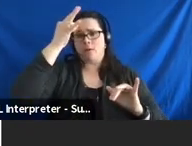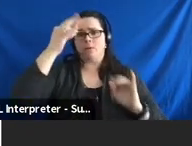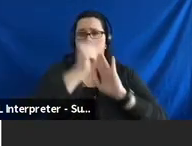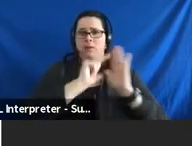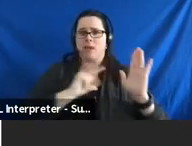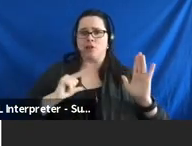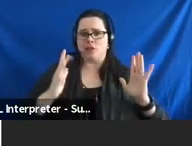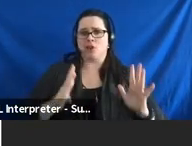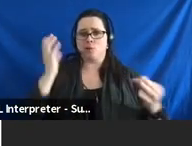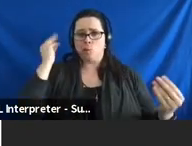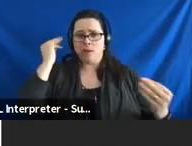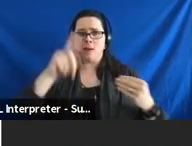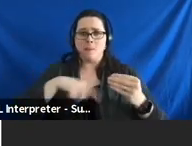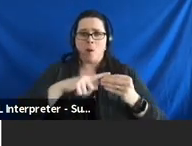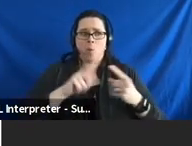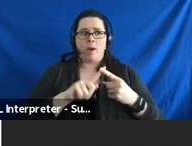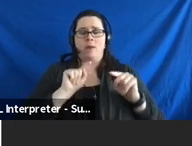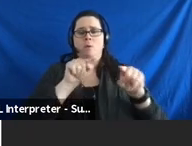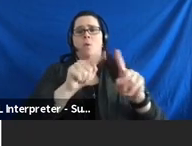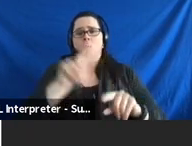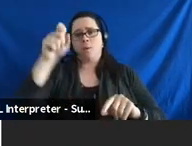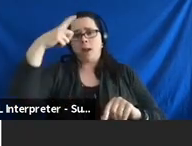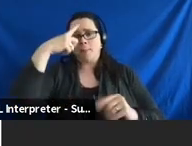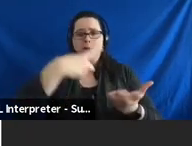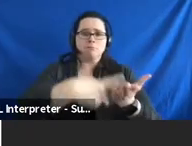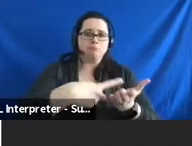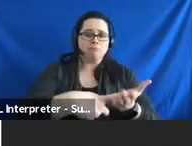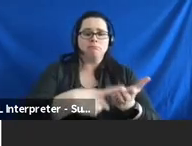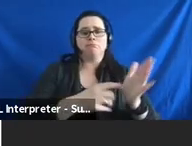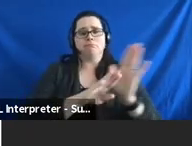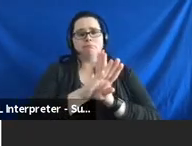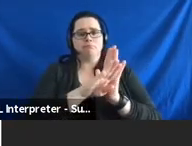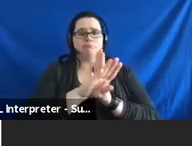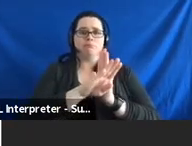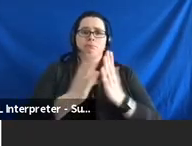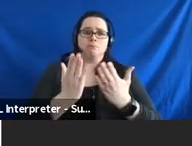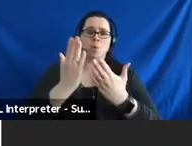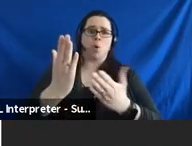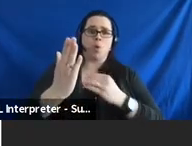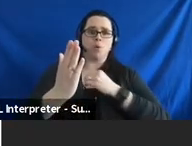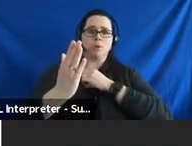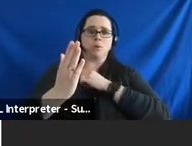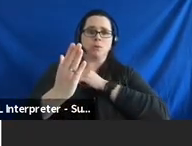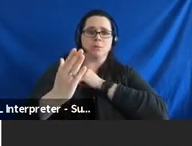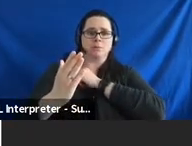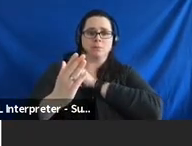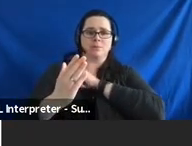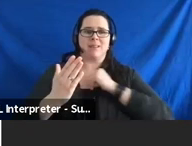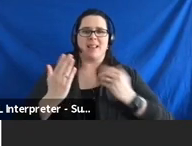to think about when they're at the Capitol discussing and developing and proposing legislation.